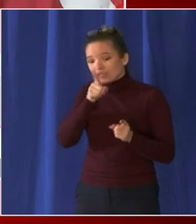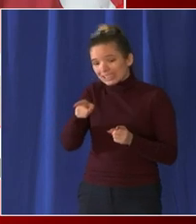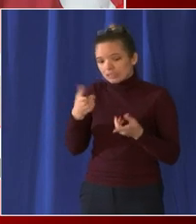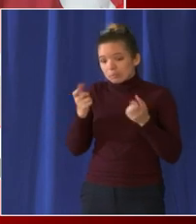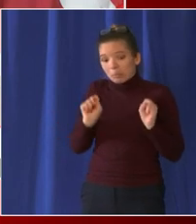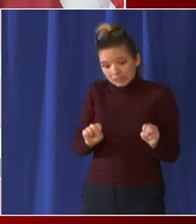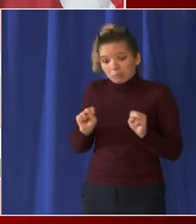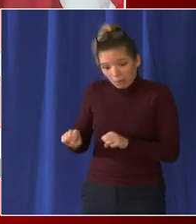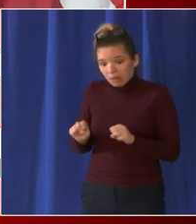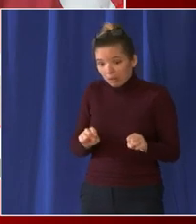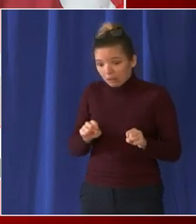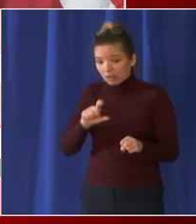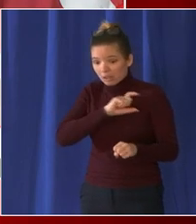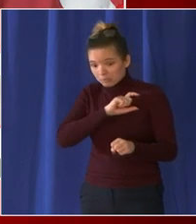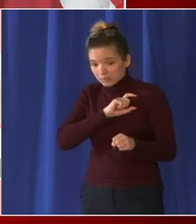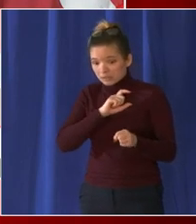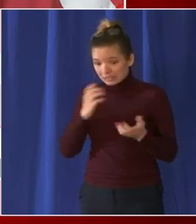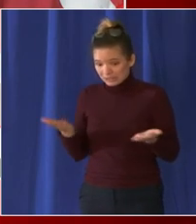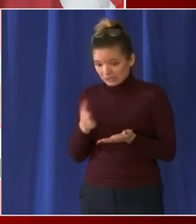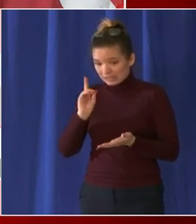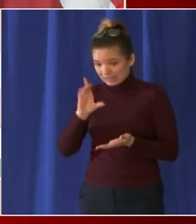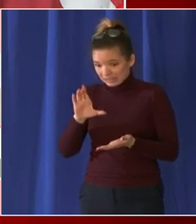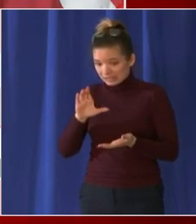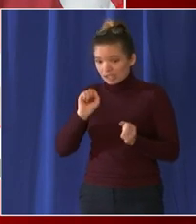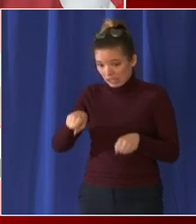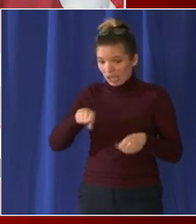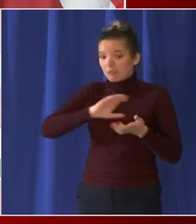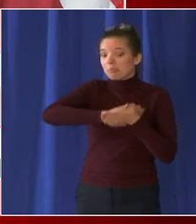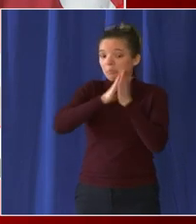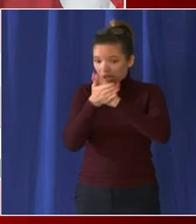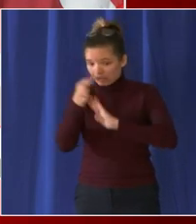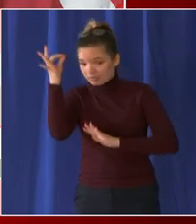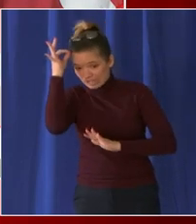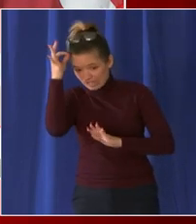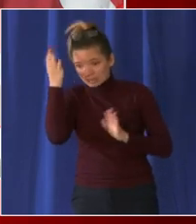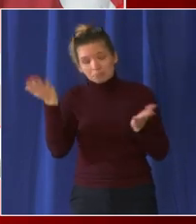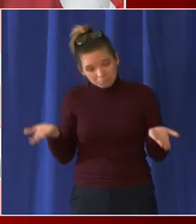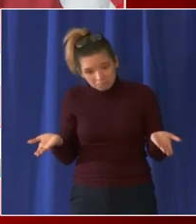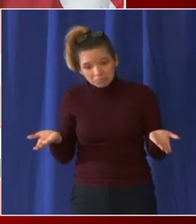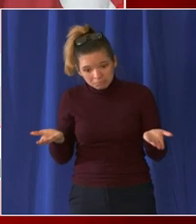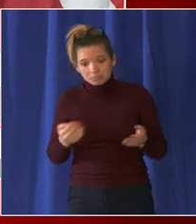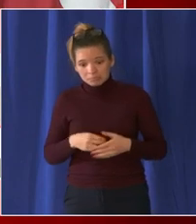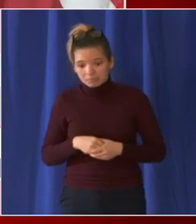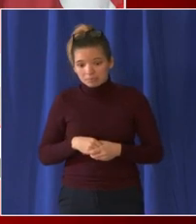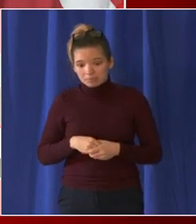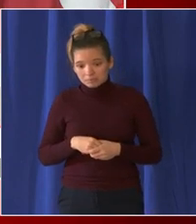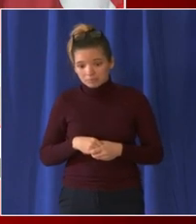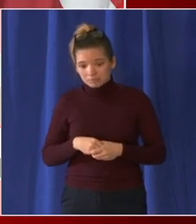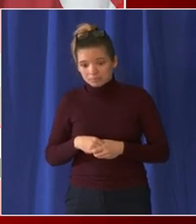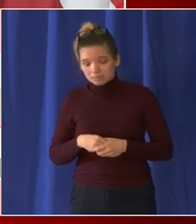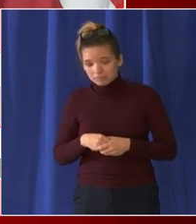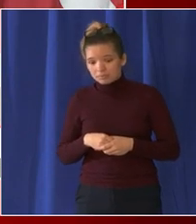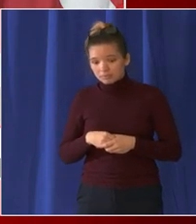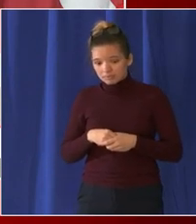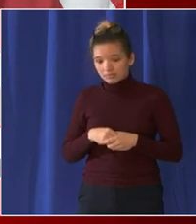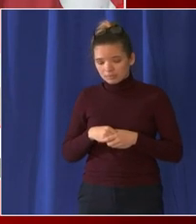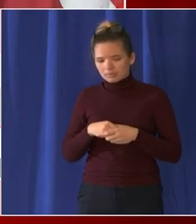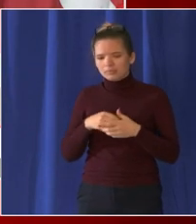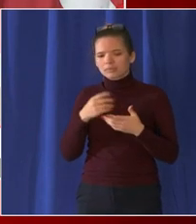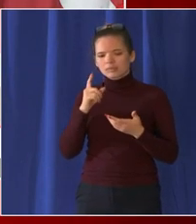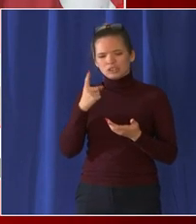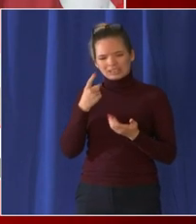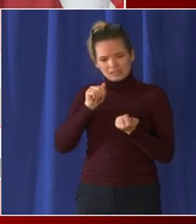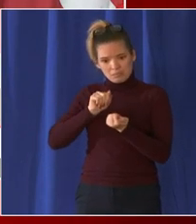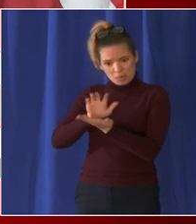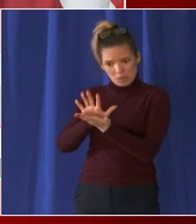and so these this change um the only way to really deal with it once and for all is to to